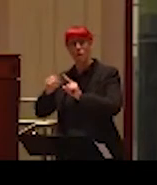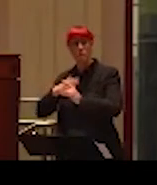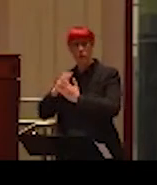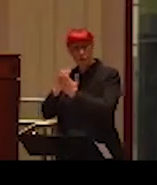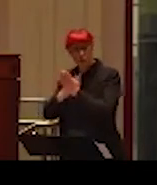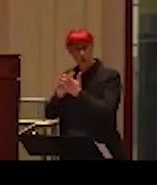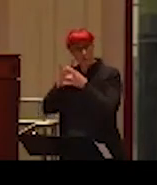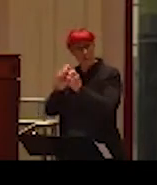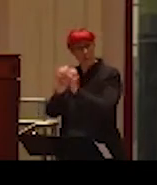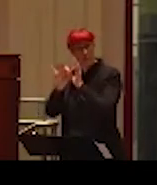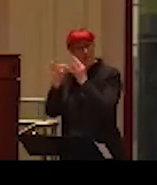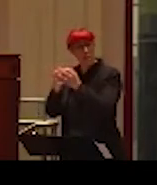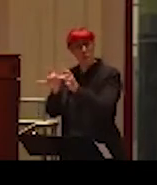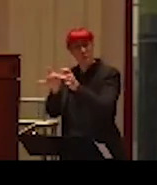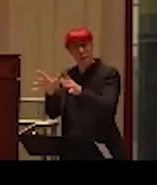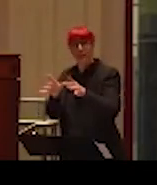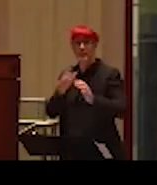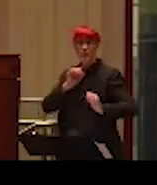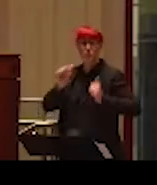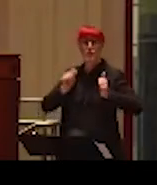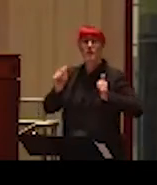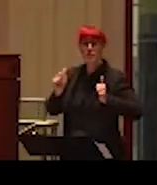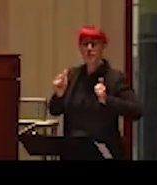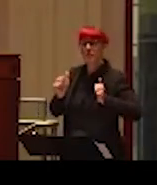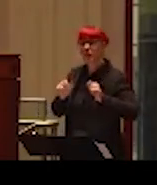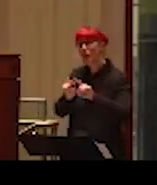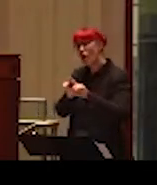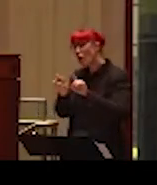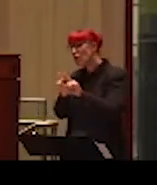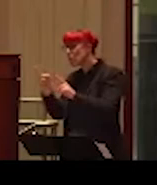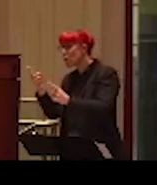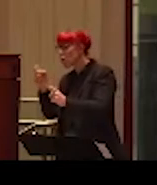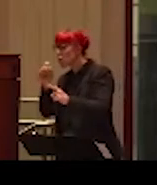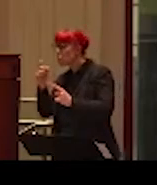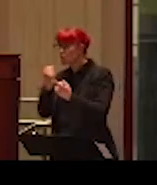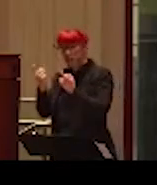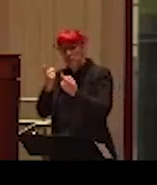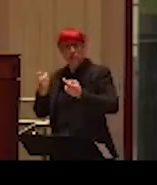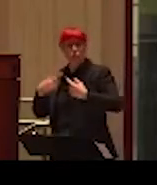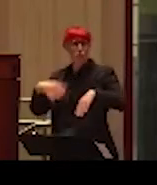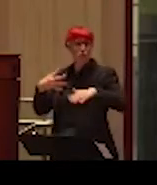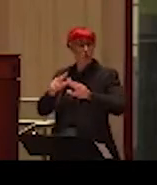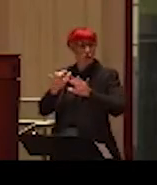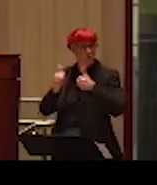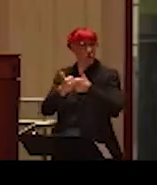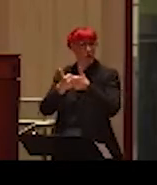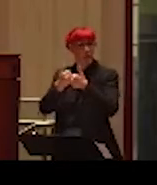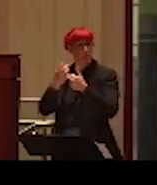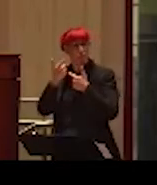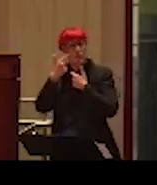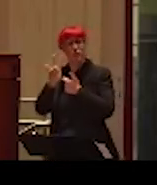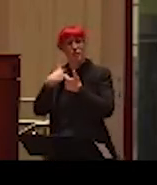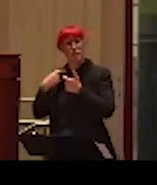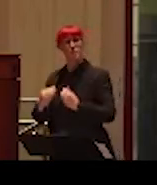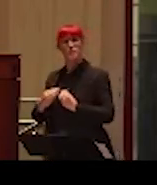family violence, violence and aggression, and asked difficult and interesting questions, and who inspired me to continue this